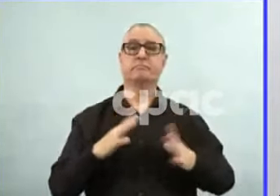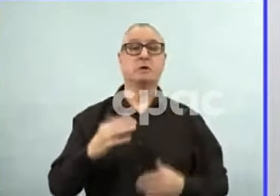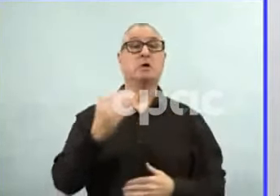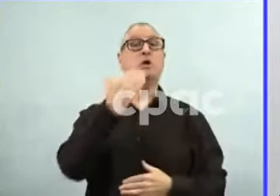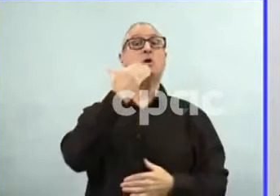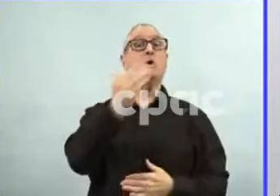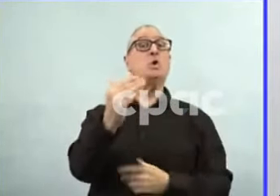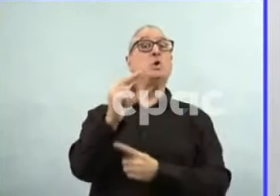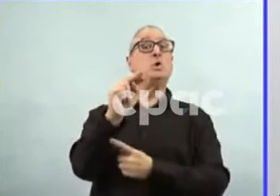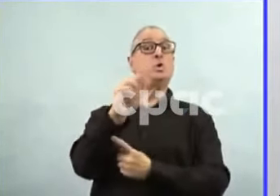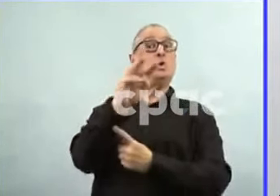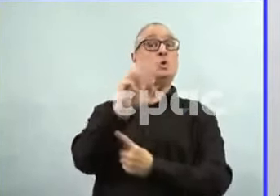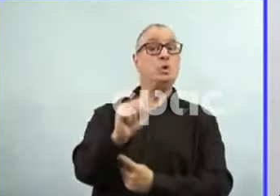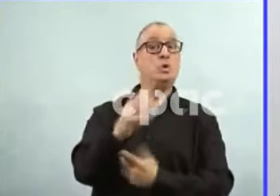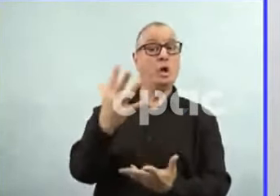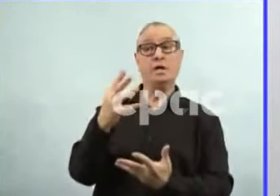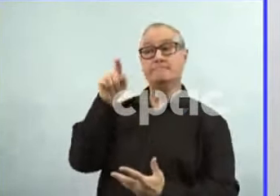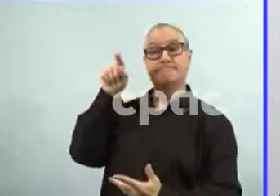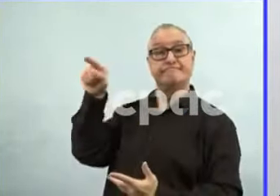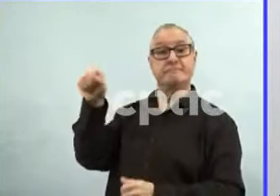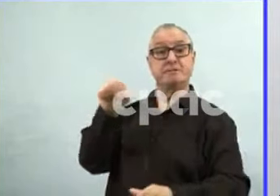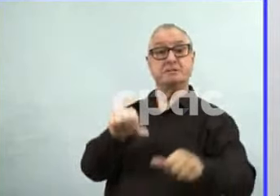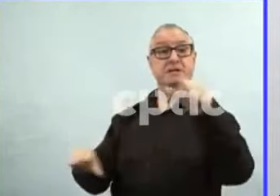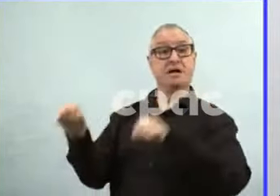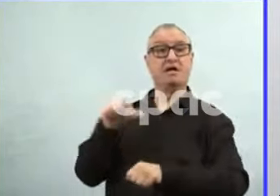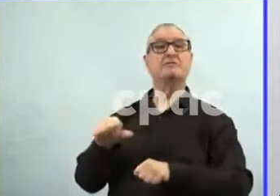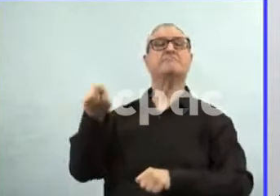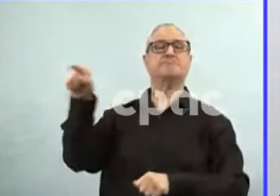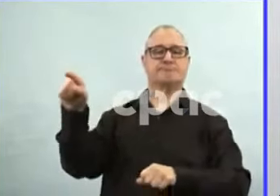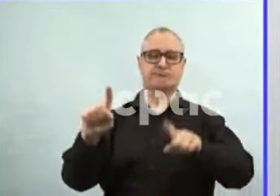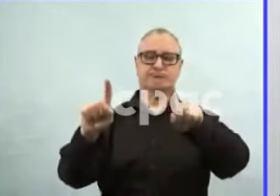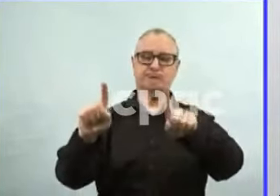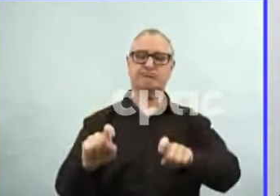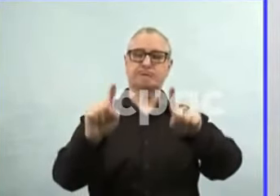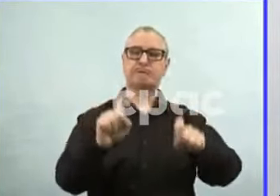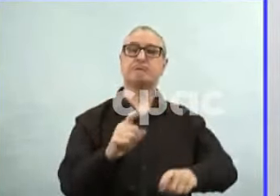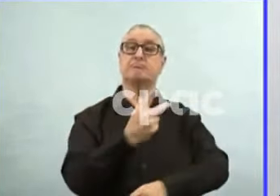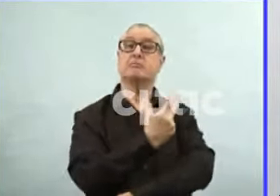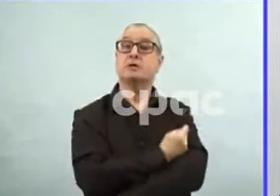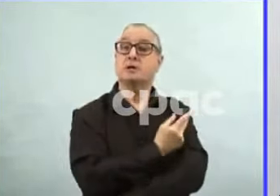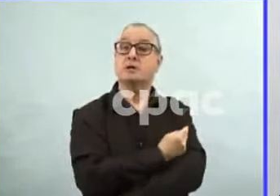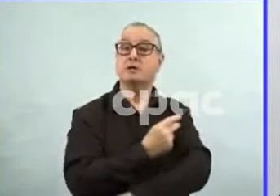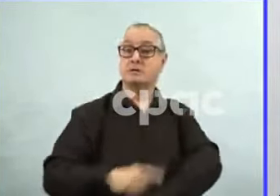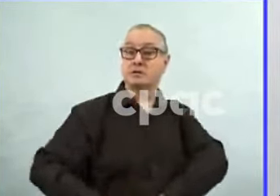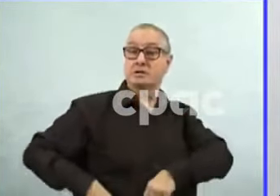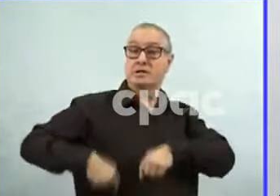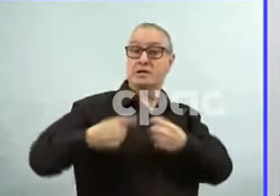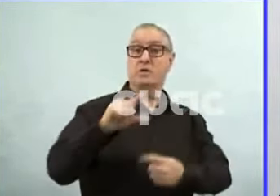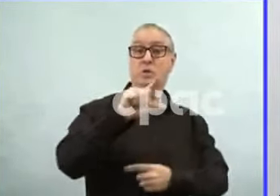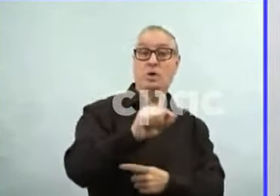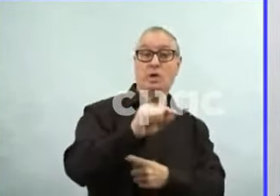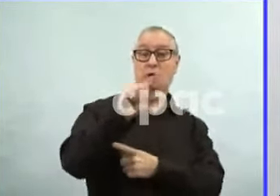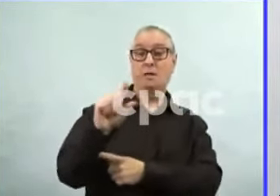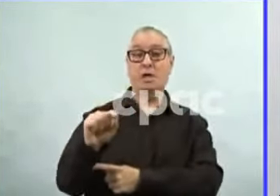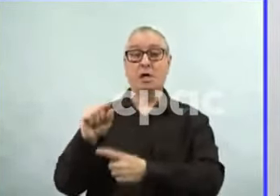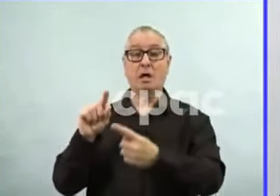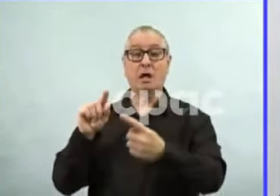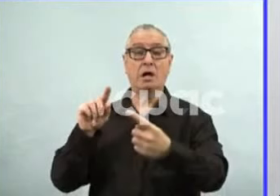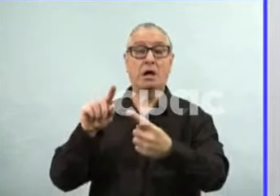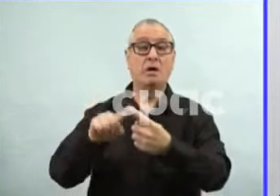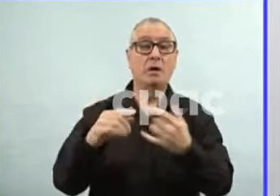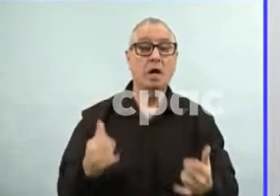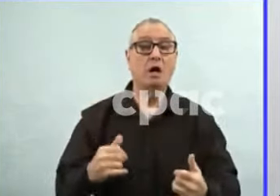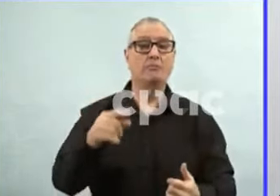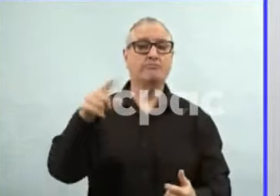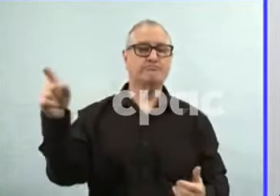2020, and they've found, for starters, that serious side effects are very rare. And together, with what